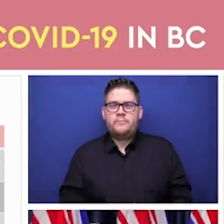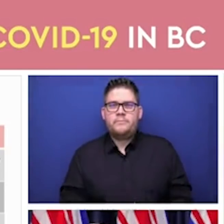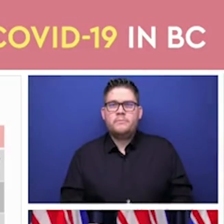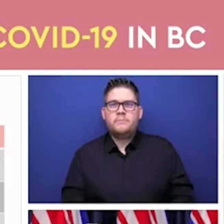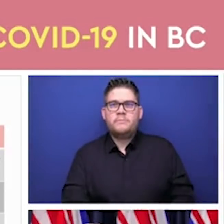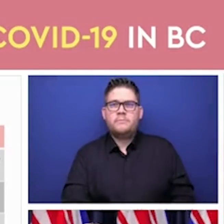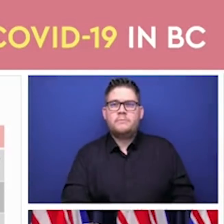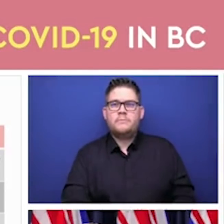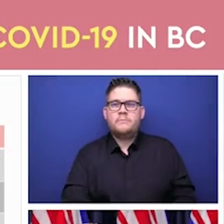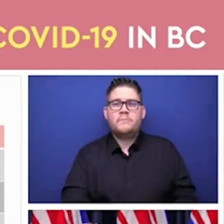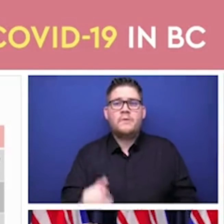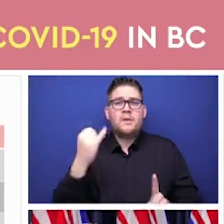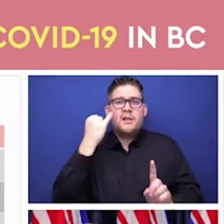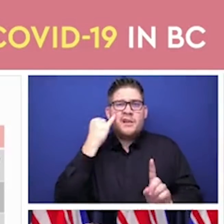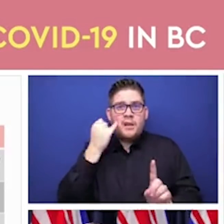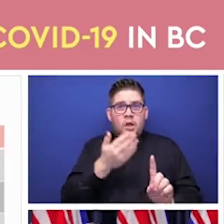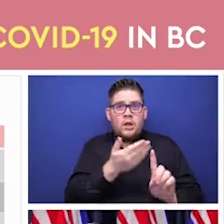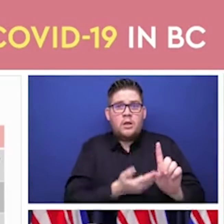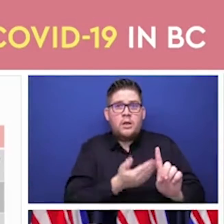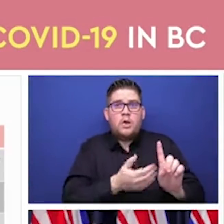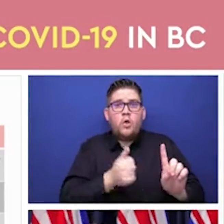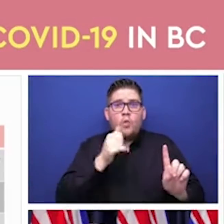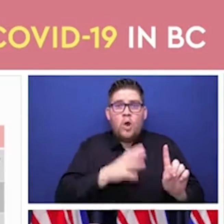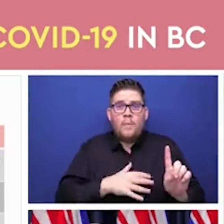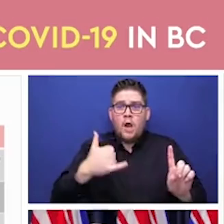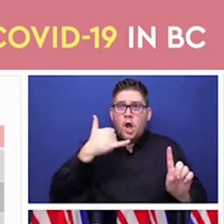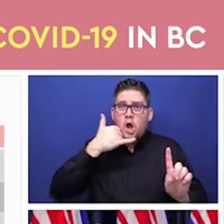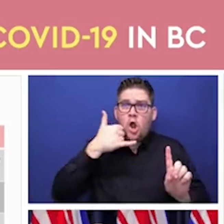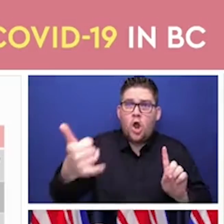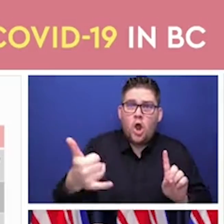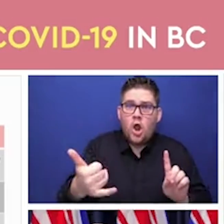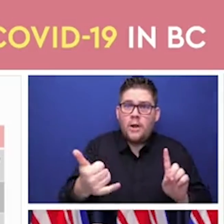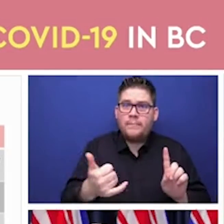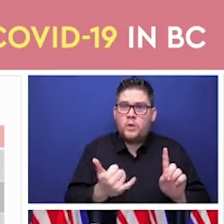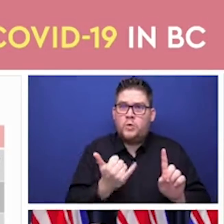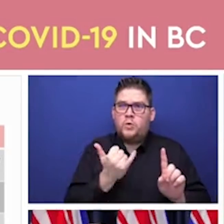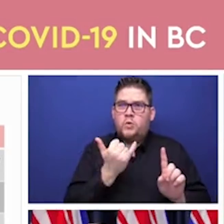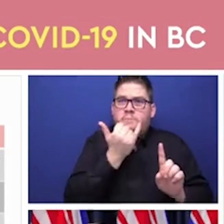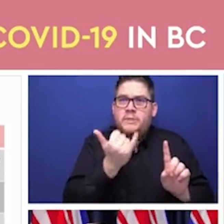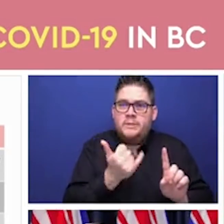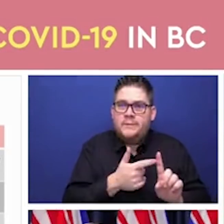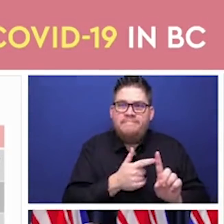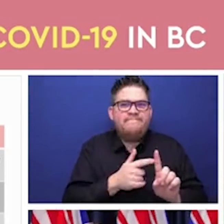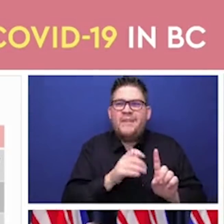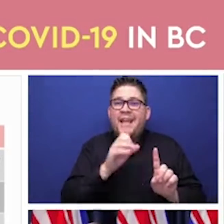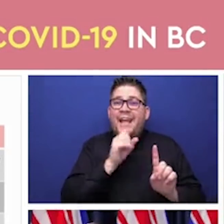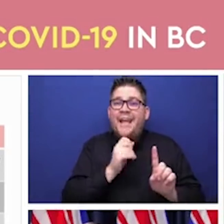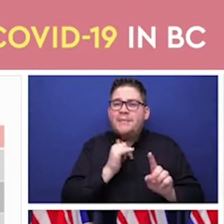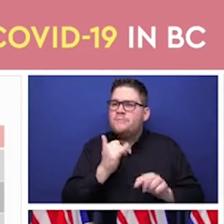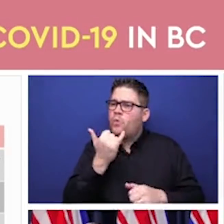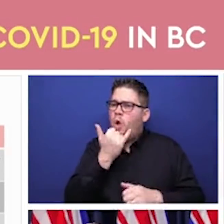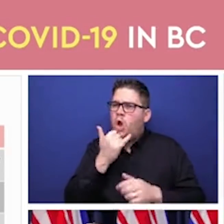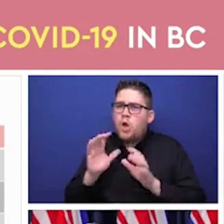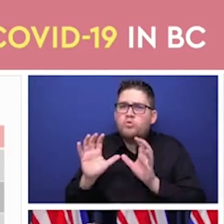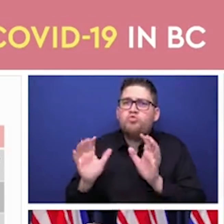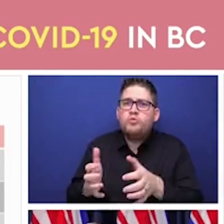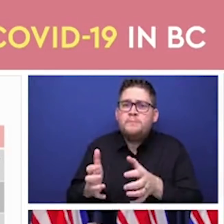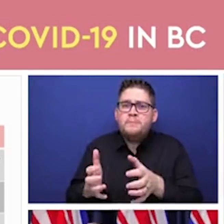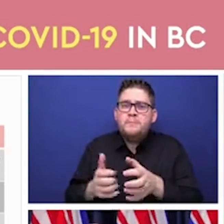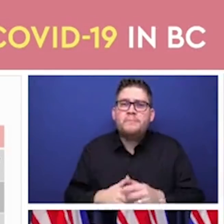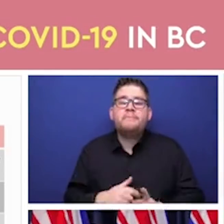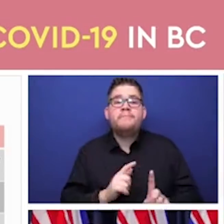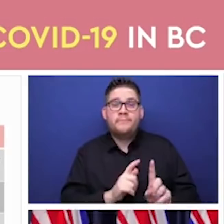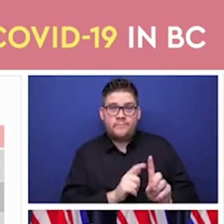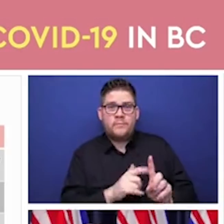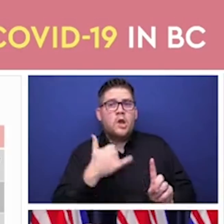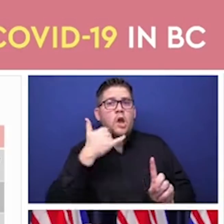after that, we will ask people to call back later when the loads have come off. And we know that these are things that happen. Every jurisdiction we've talked to